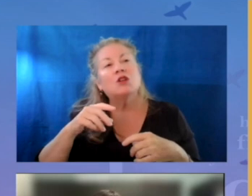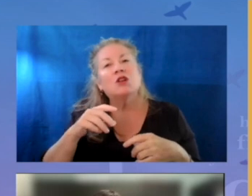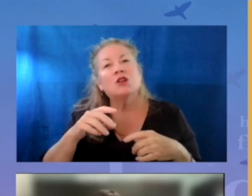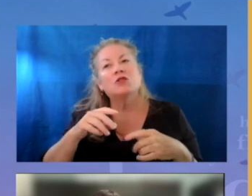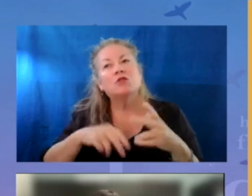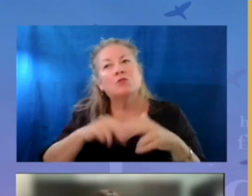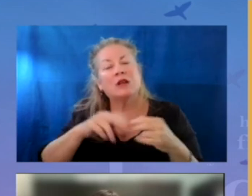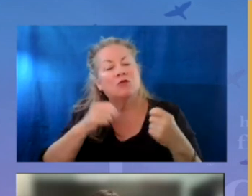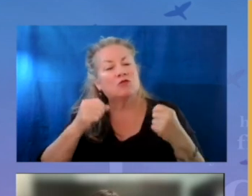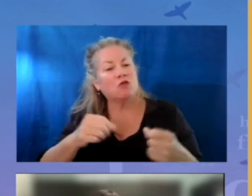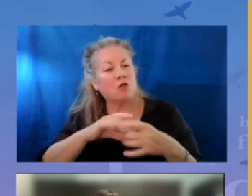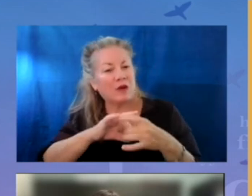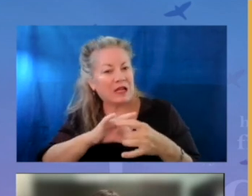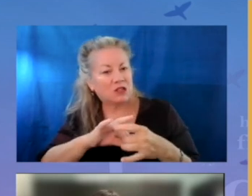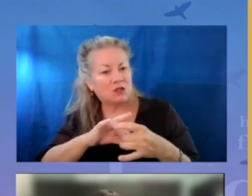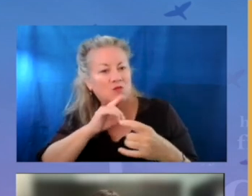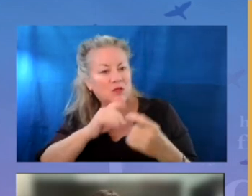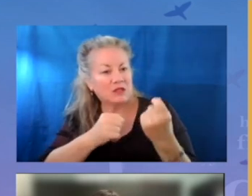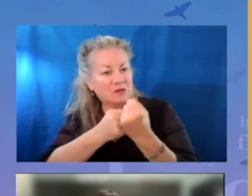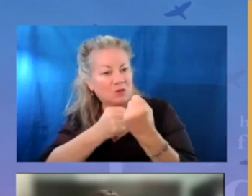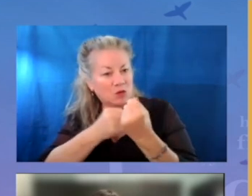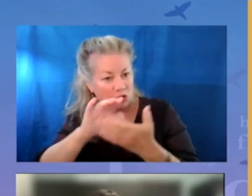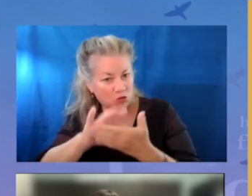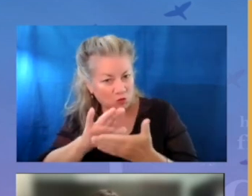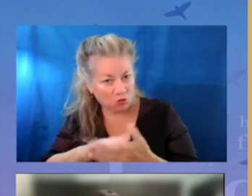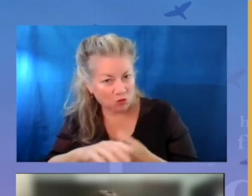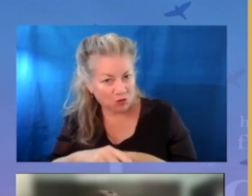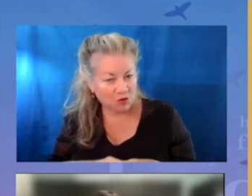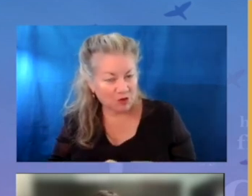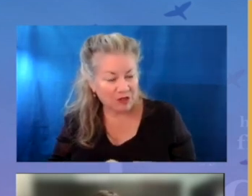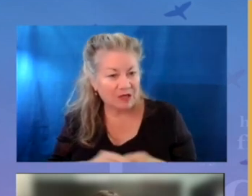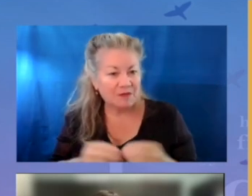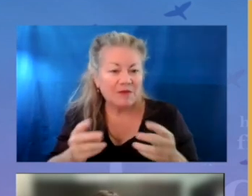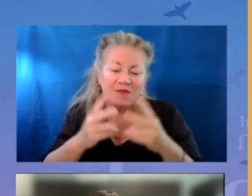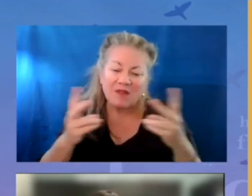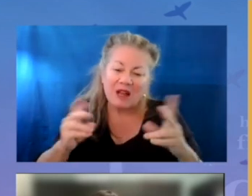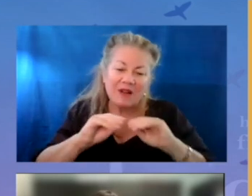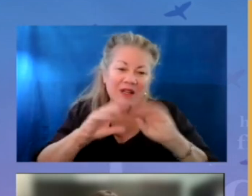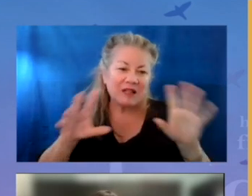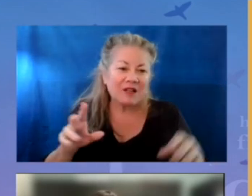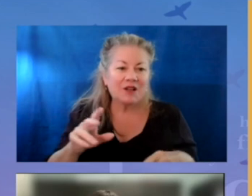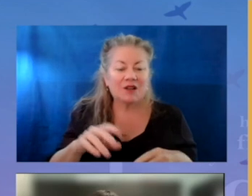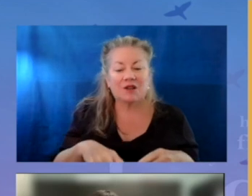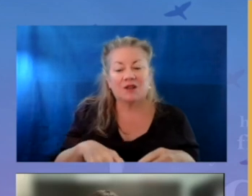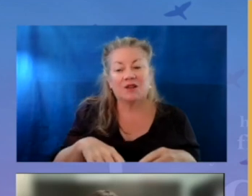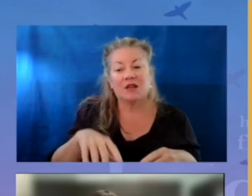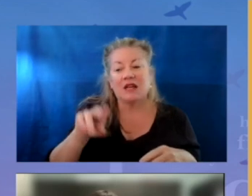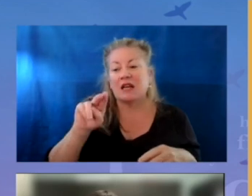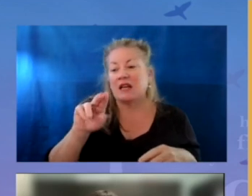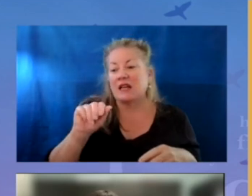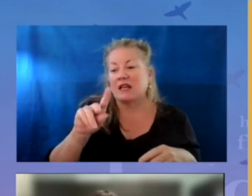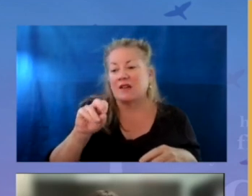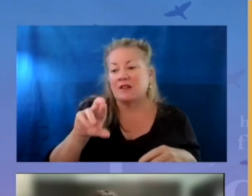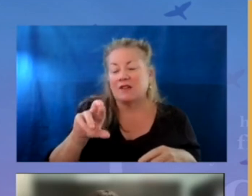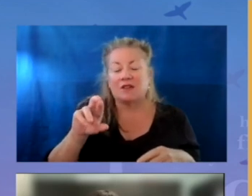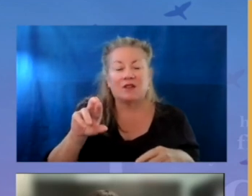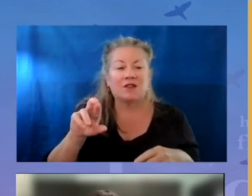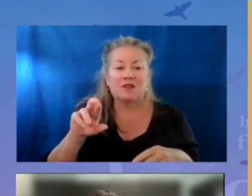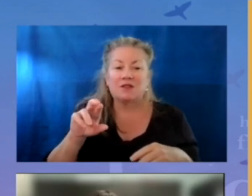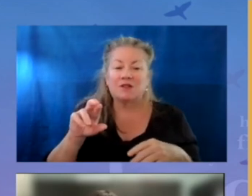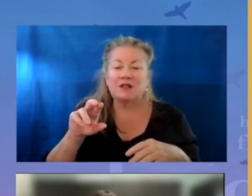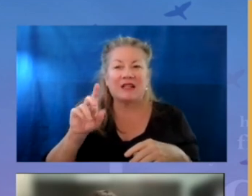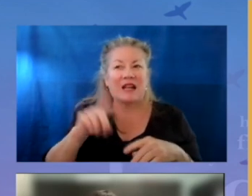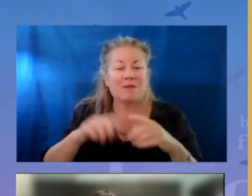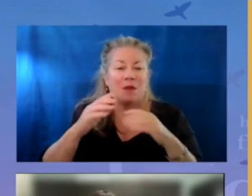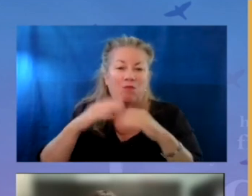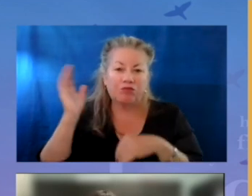you know, to build strong relationships, we have really supported schools and been very clear that caseloads for Navigators must stay low.